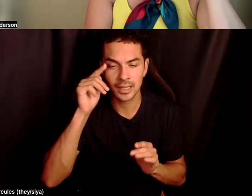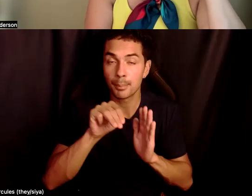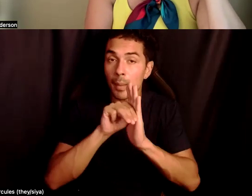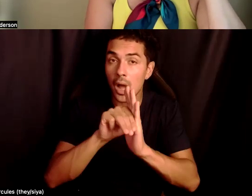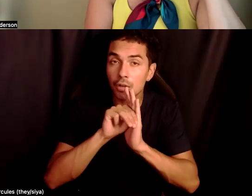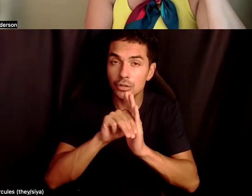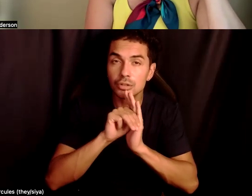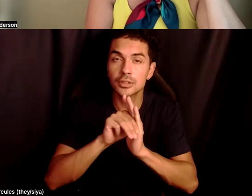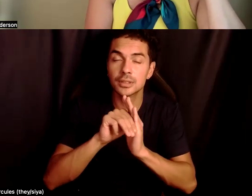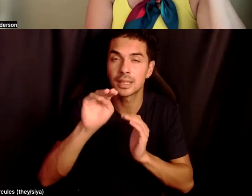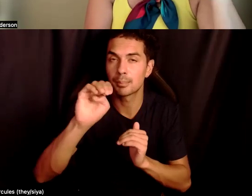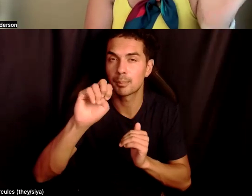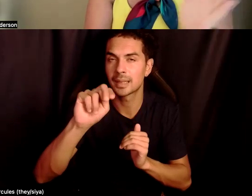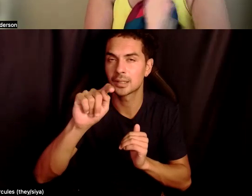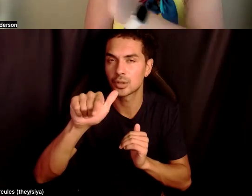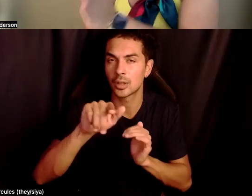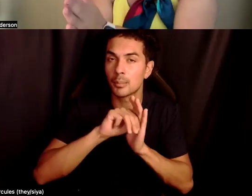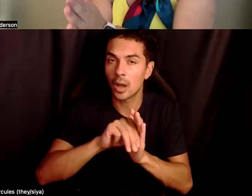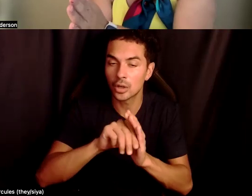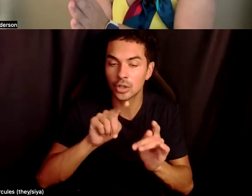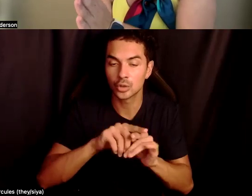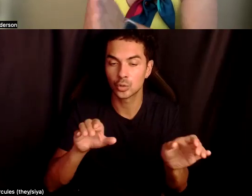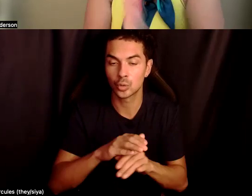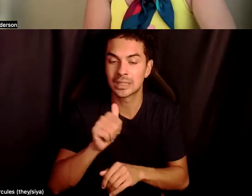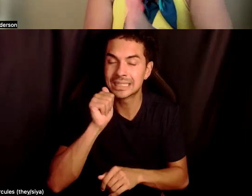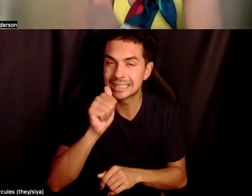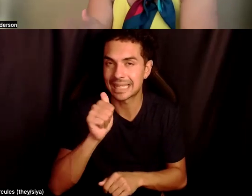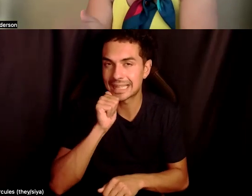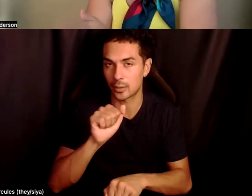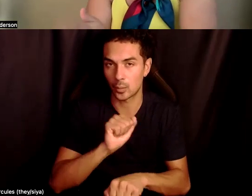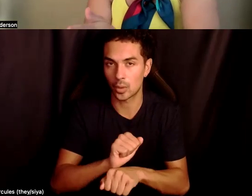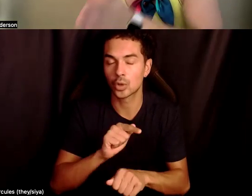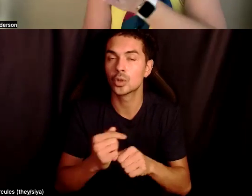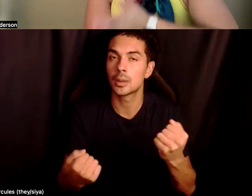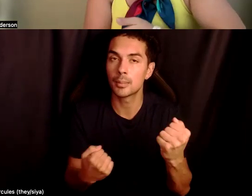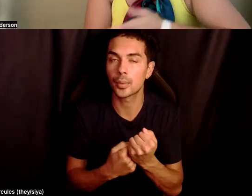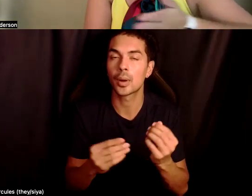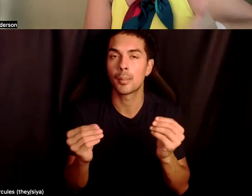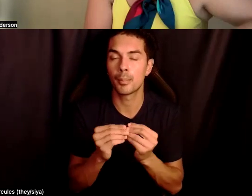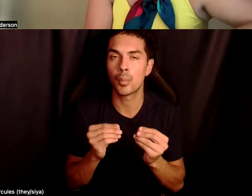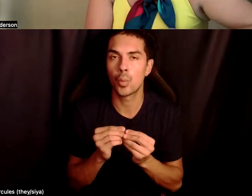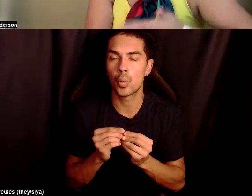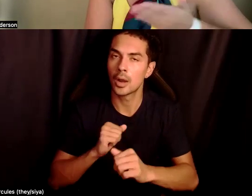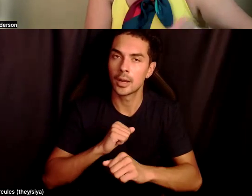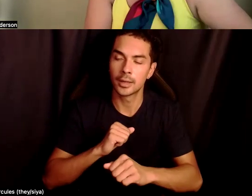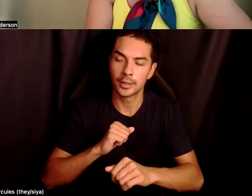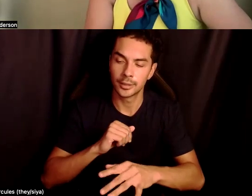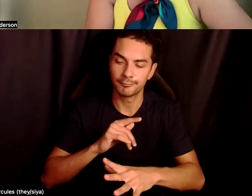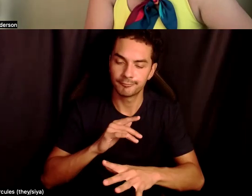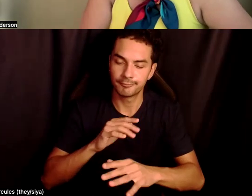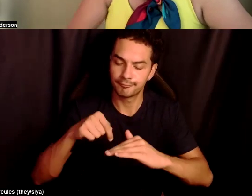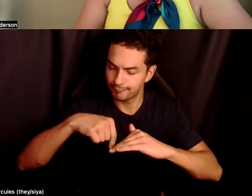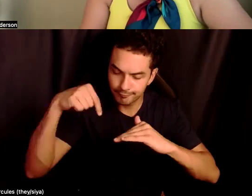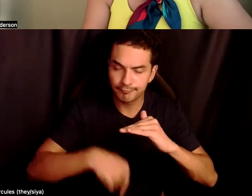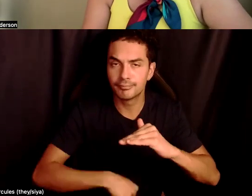ways of thinking about the daily work that can support, um, more robust evaluation as the individual, as the program, as the